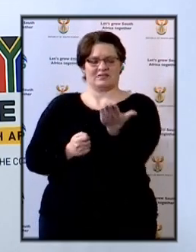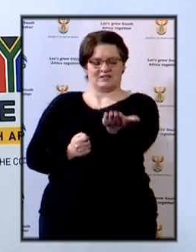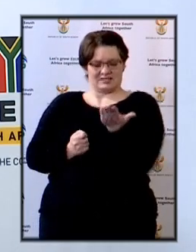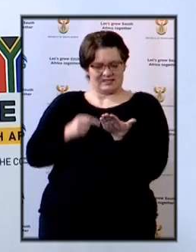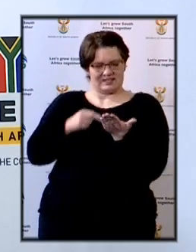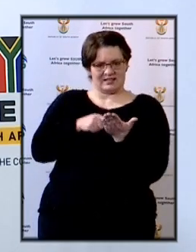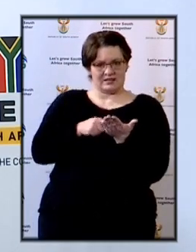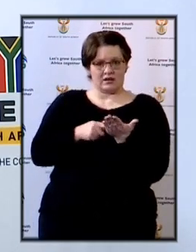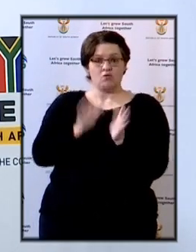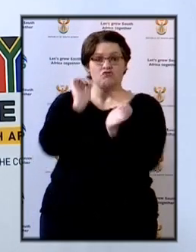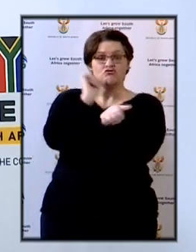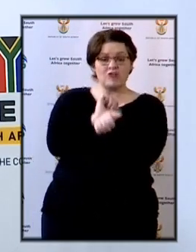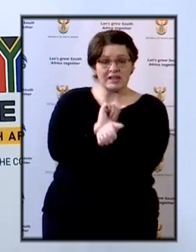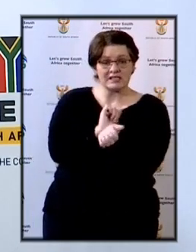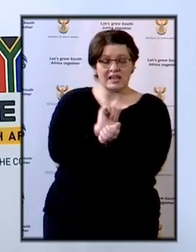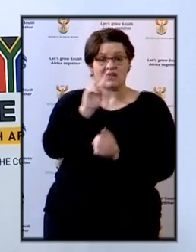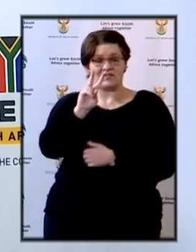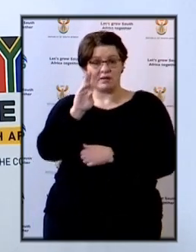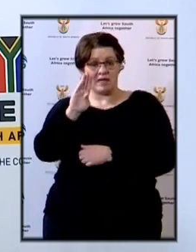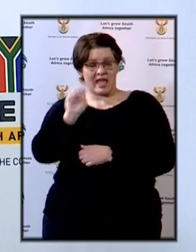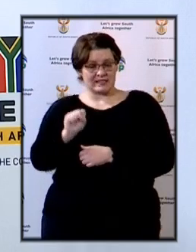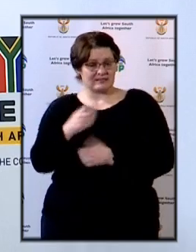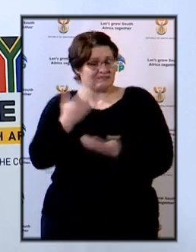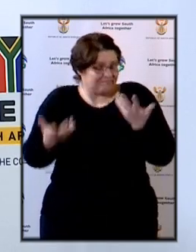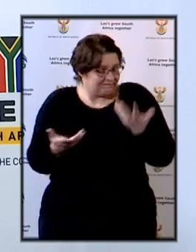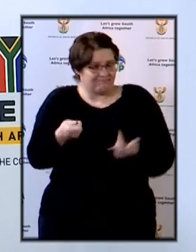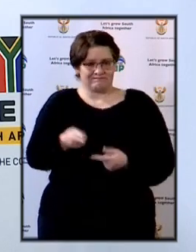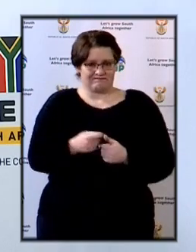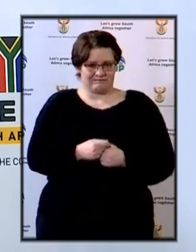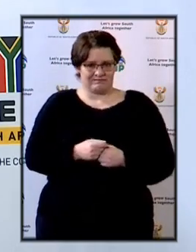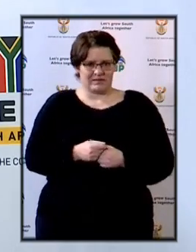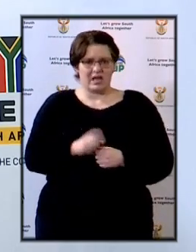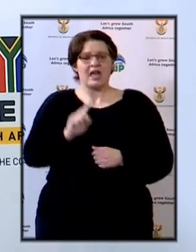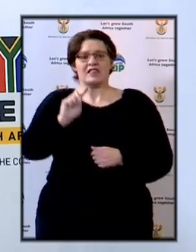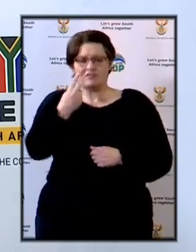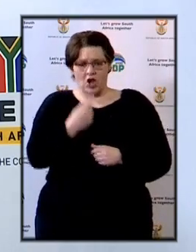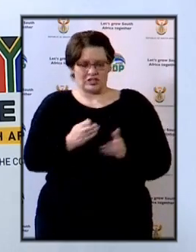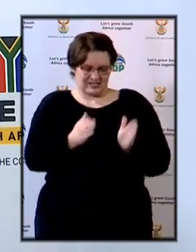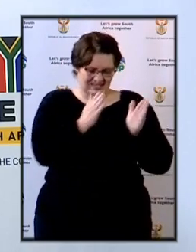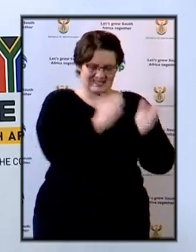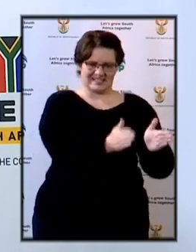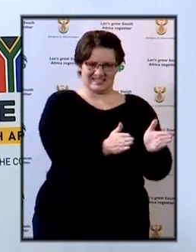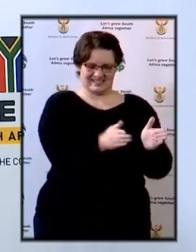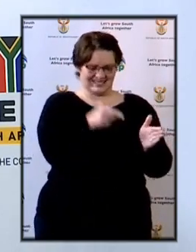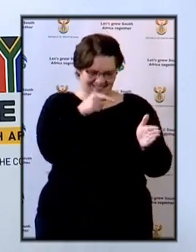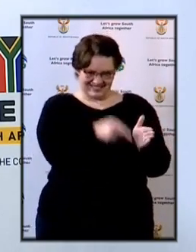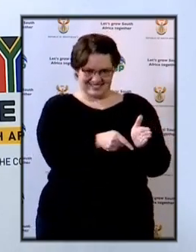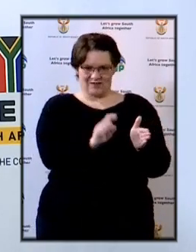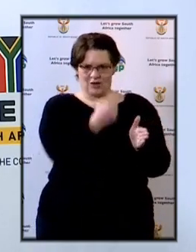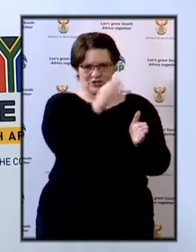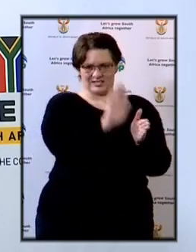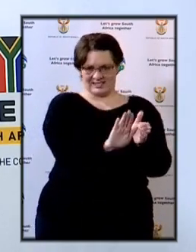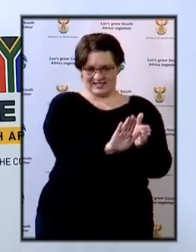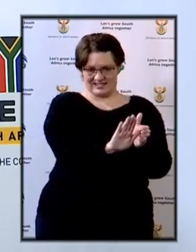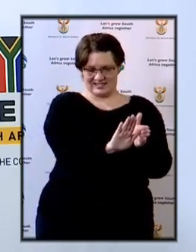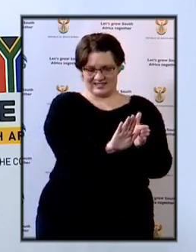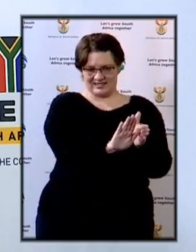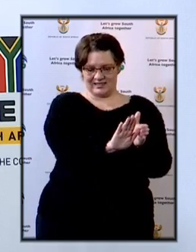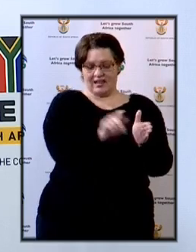in VBS. As I have indicated this is the first leg that we are dealing with.